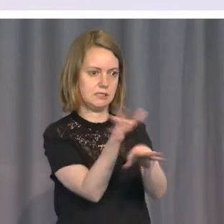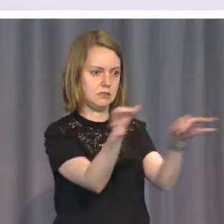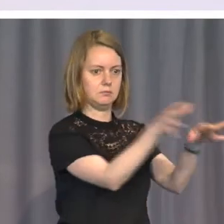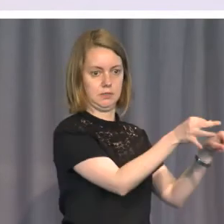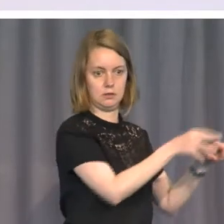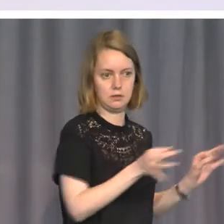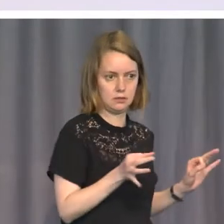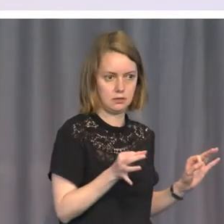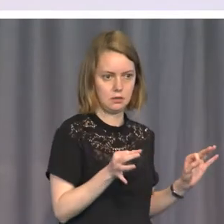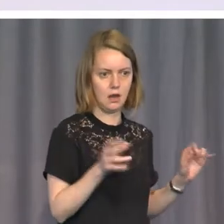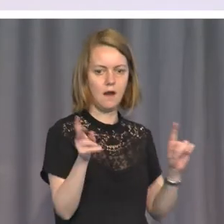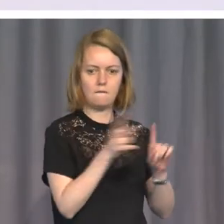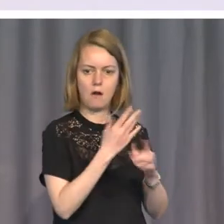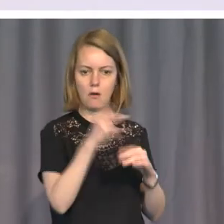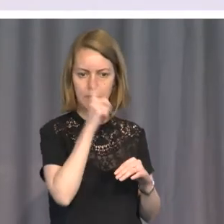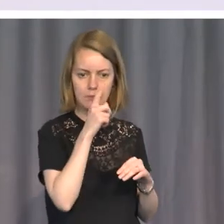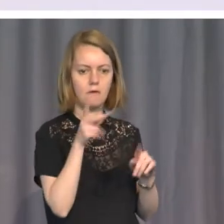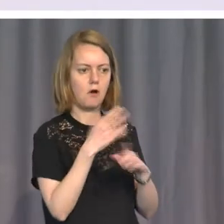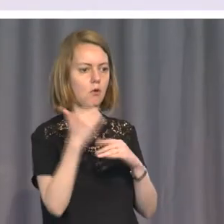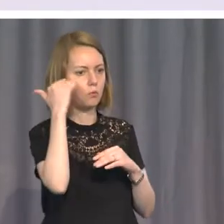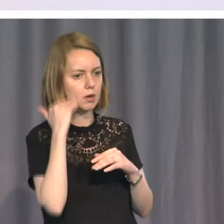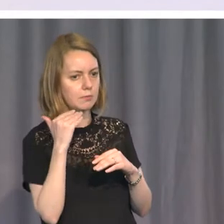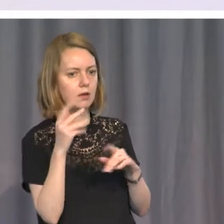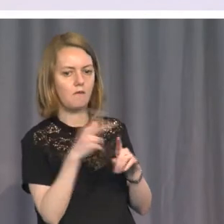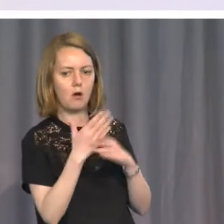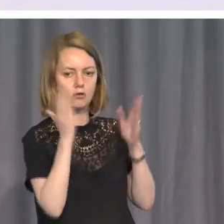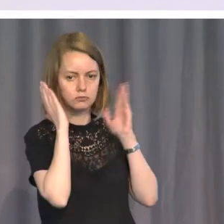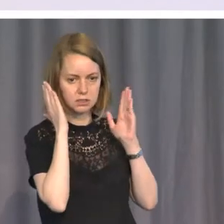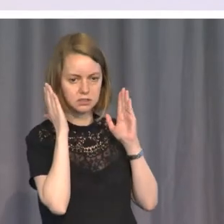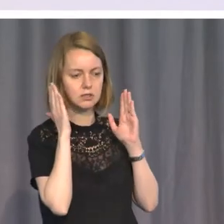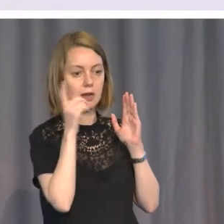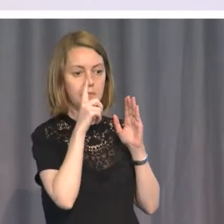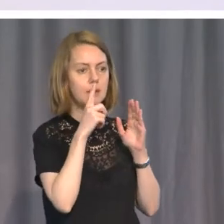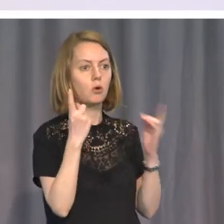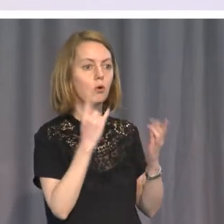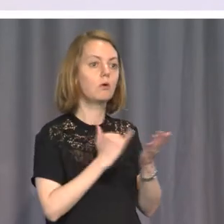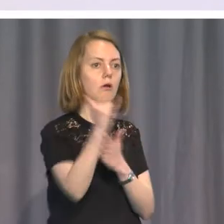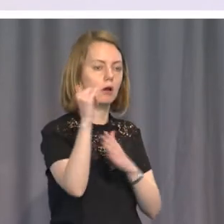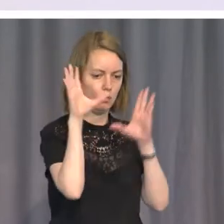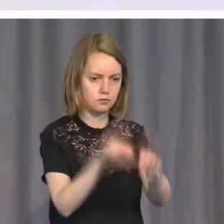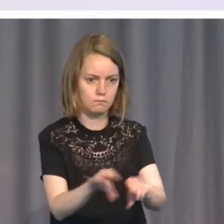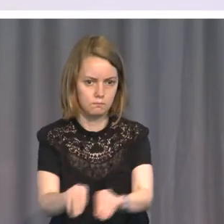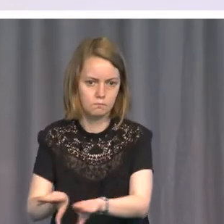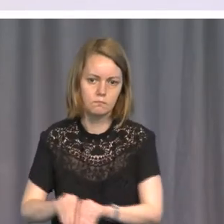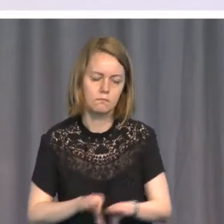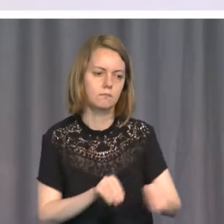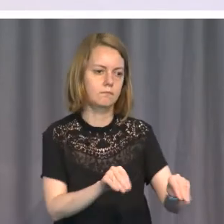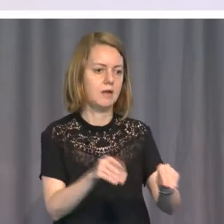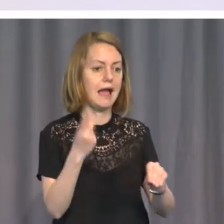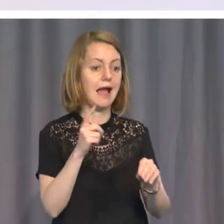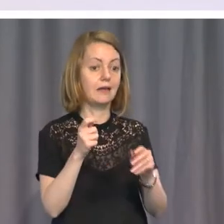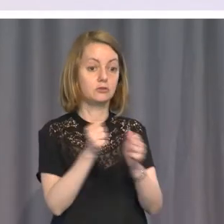minorities, silencing of opposition voices, and increasingly fearful press.